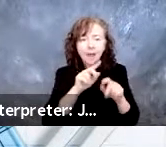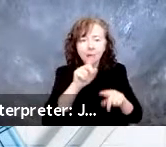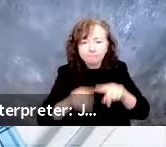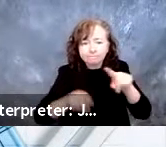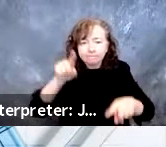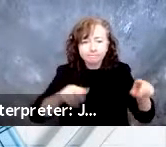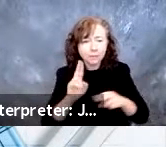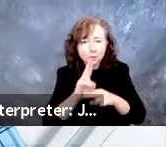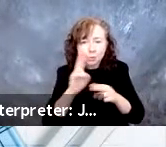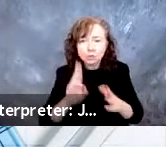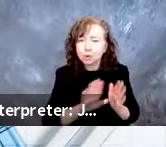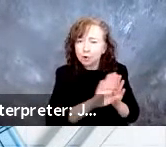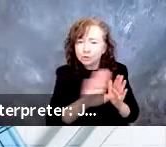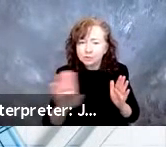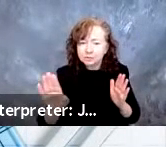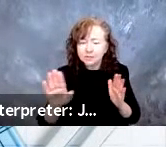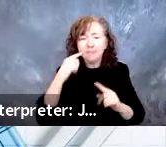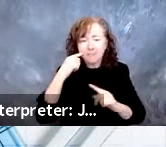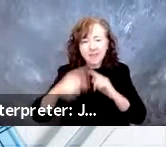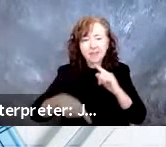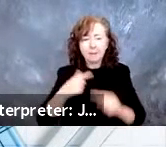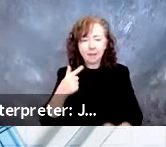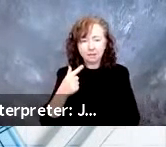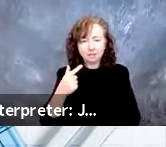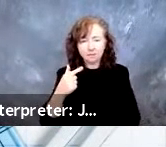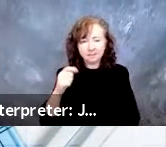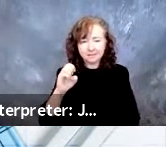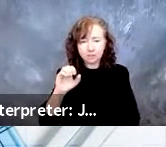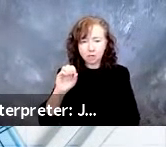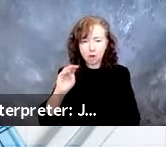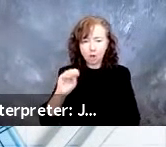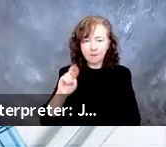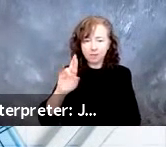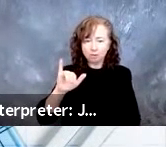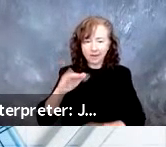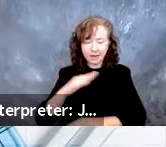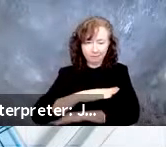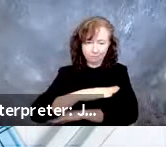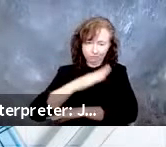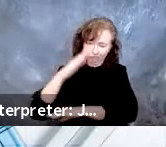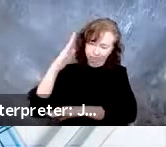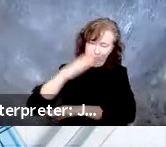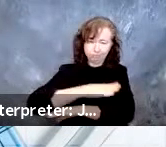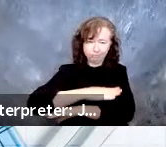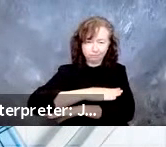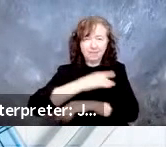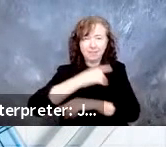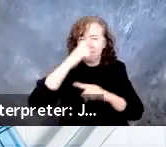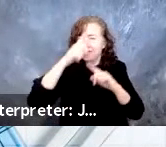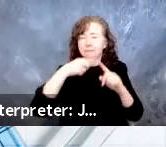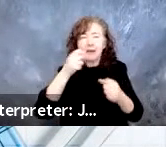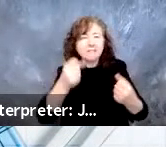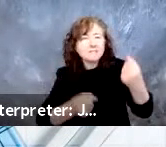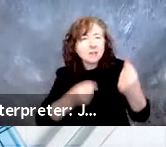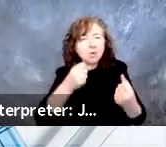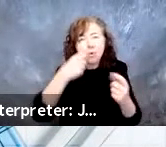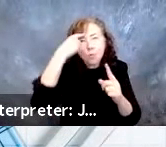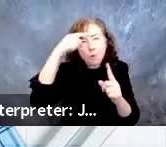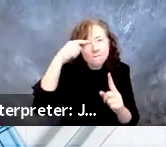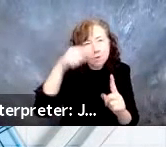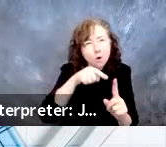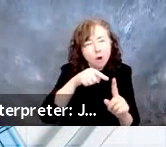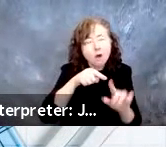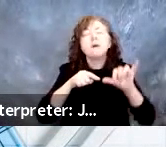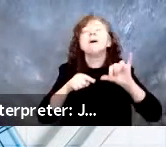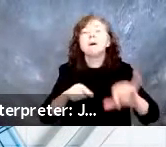geometry perspective, step-in really defines what a vehicle is set up for. So as we look at these new autonomous vehicles,